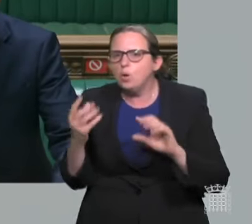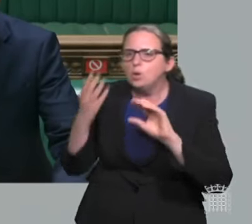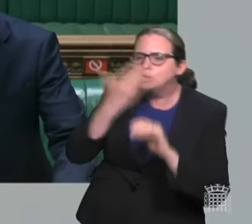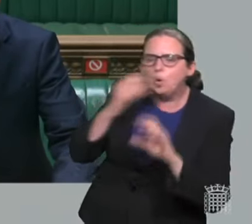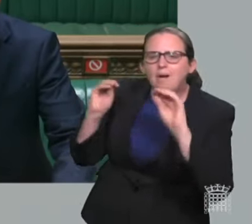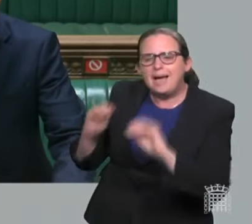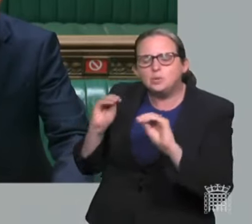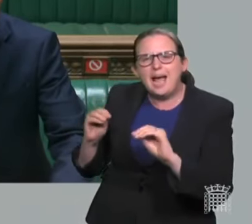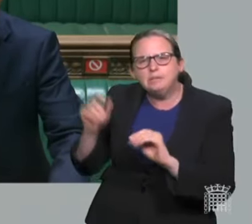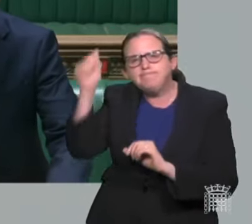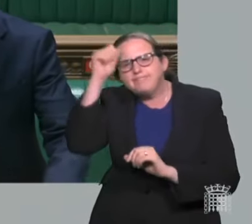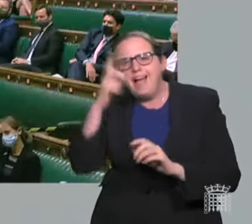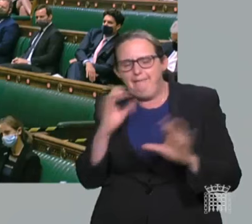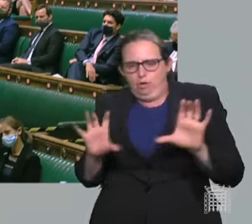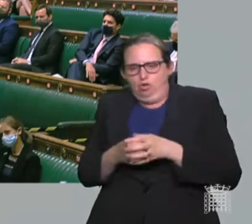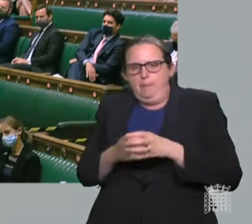isolation in schools.